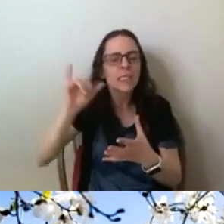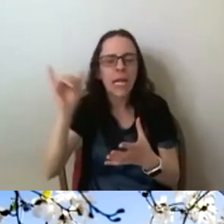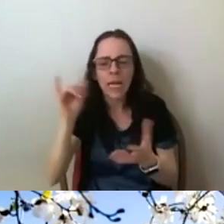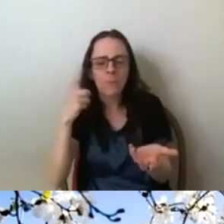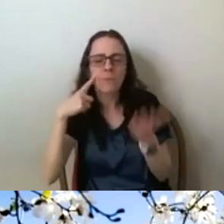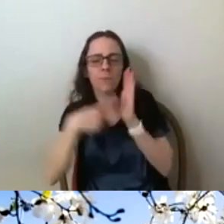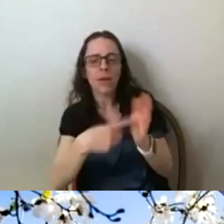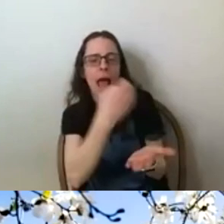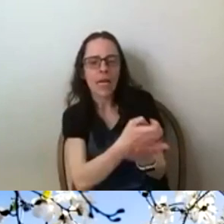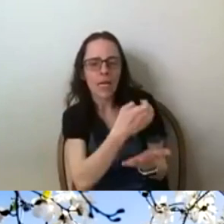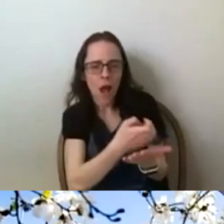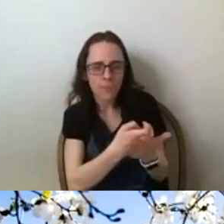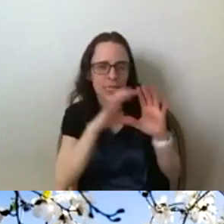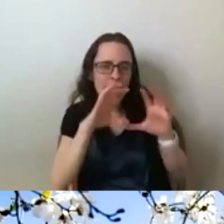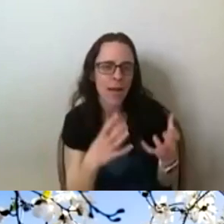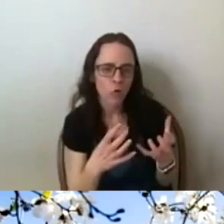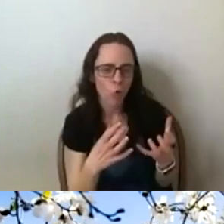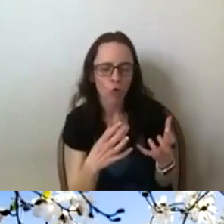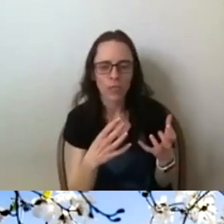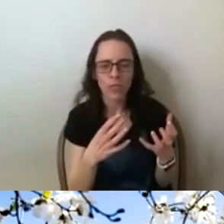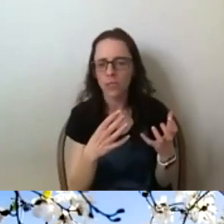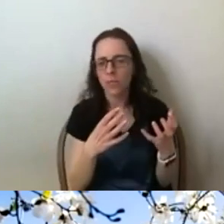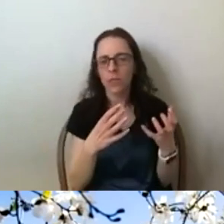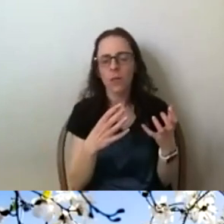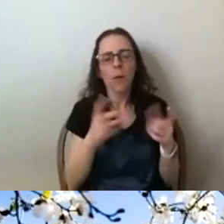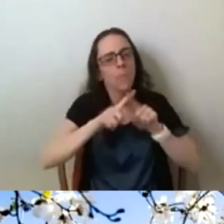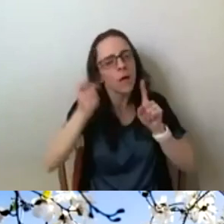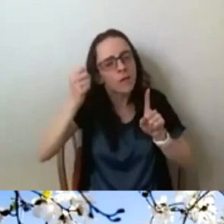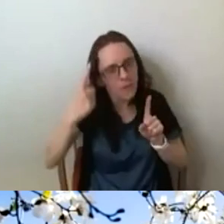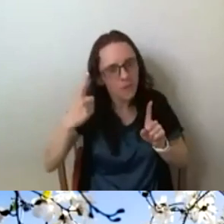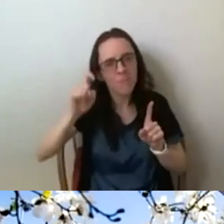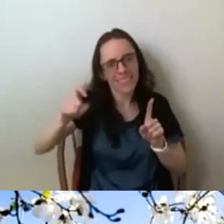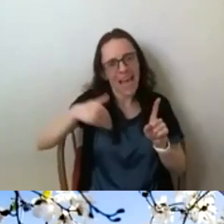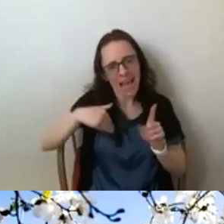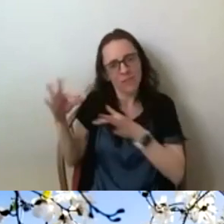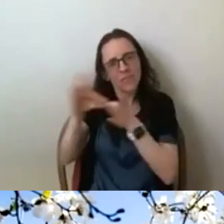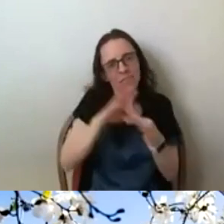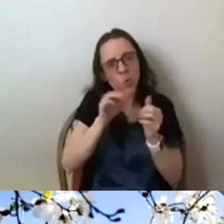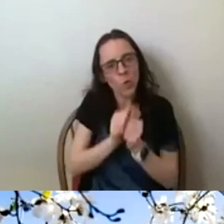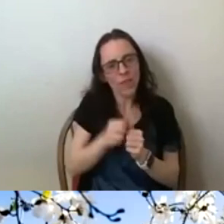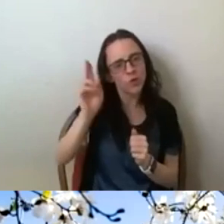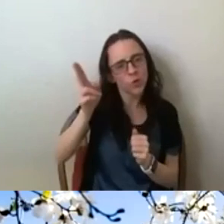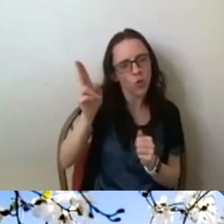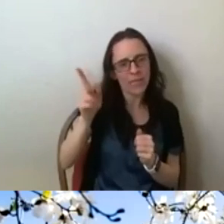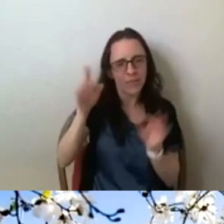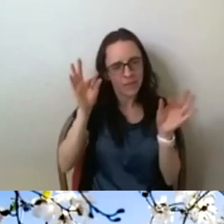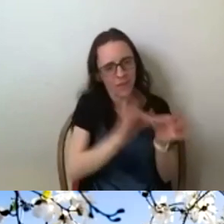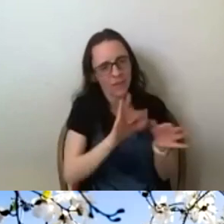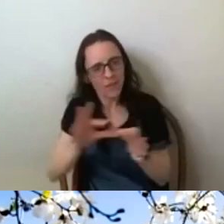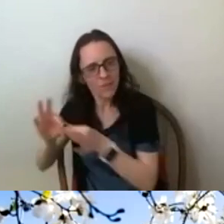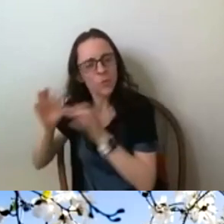maybe with these particular historical effects, right? And a kind of traceable narrative,